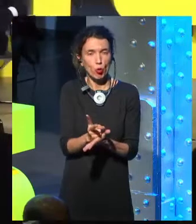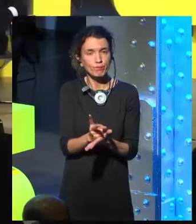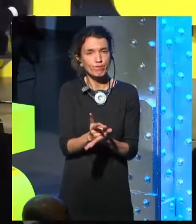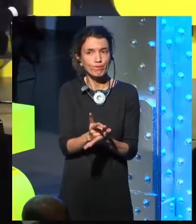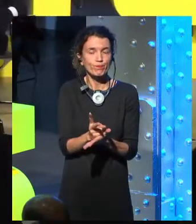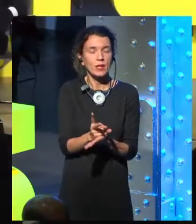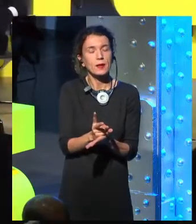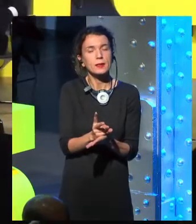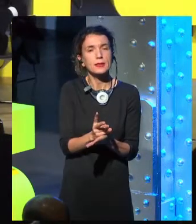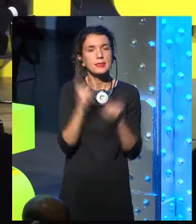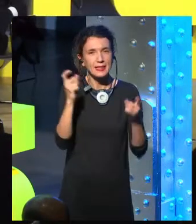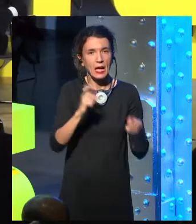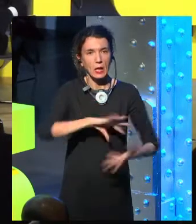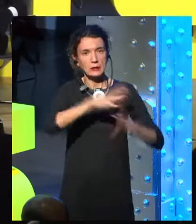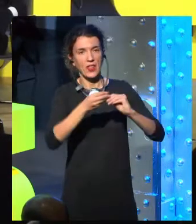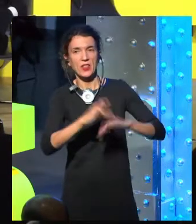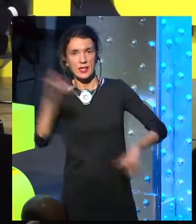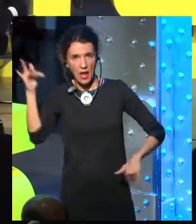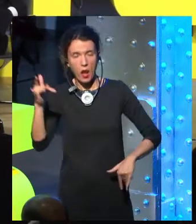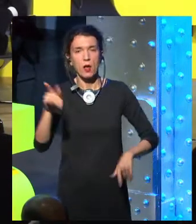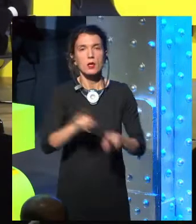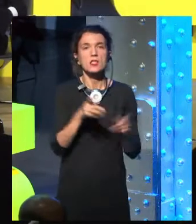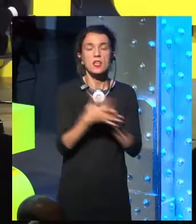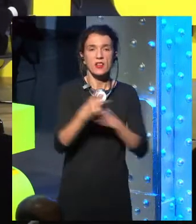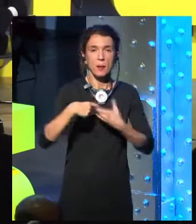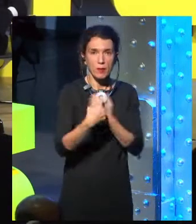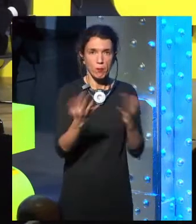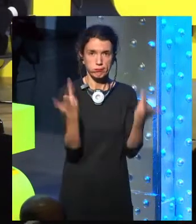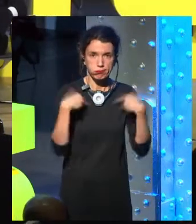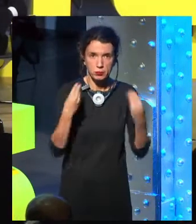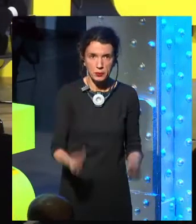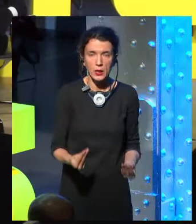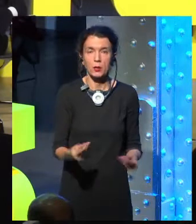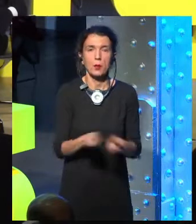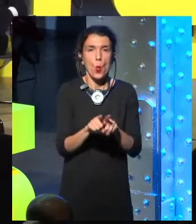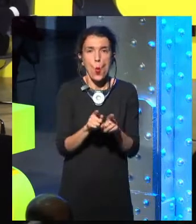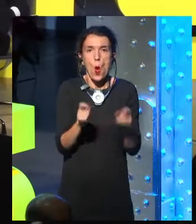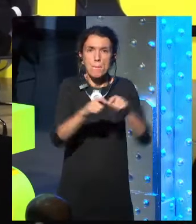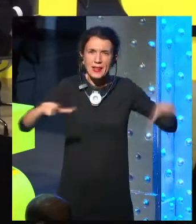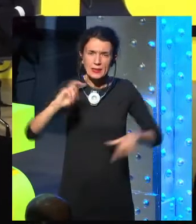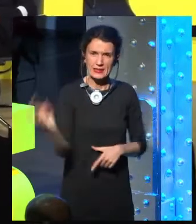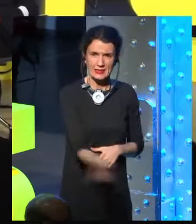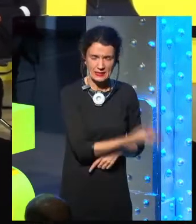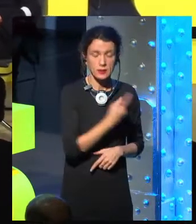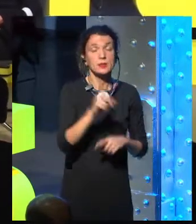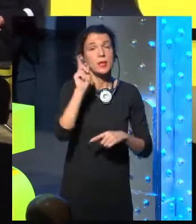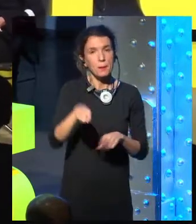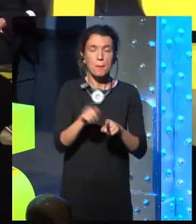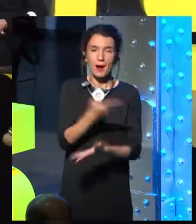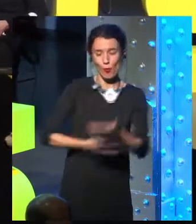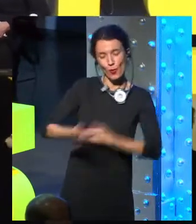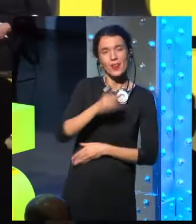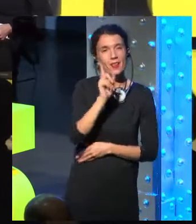great challenge to do it more digital with everything that that involves, making more participative, more agile, more multi-platform,